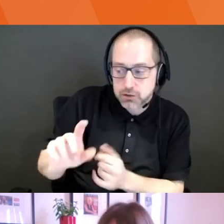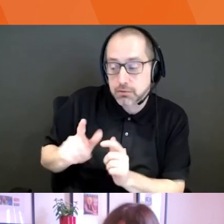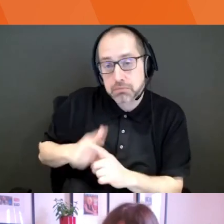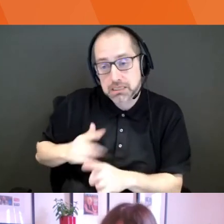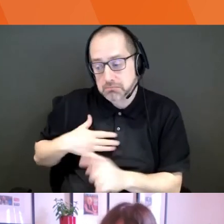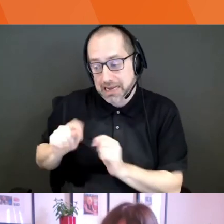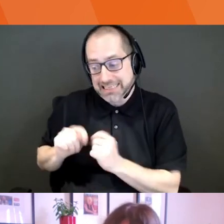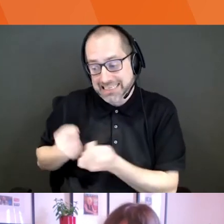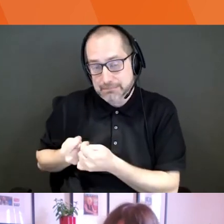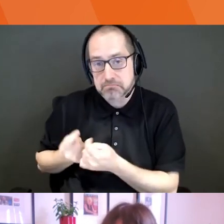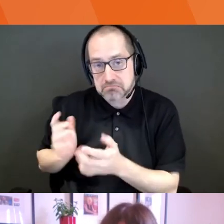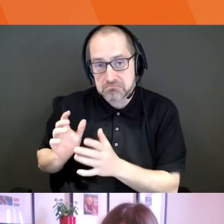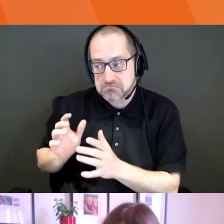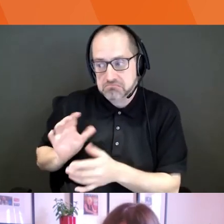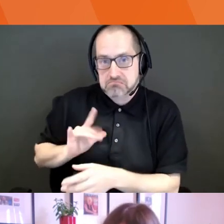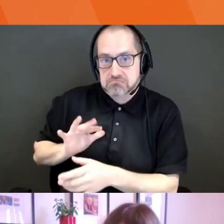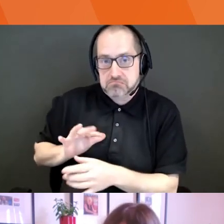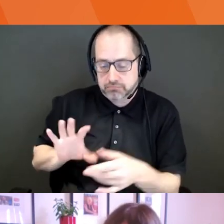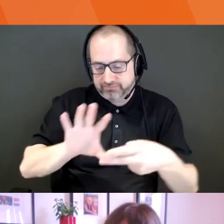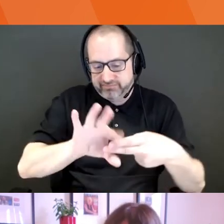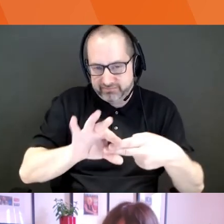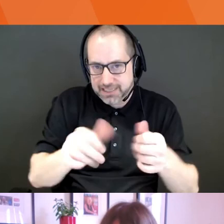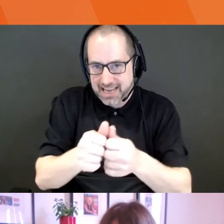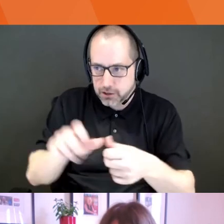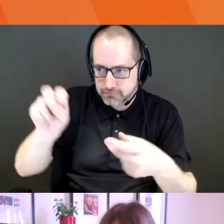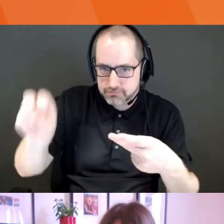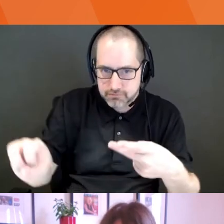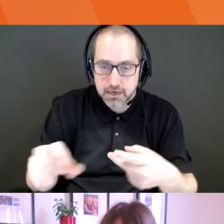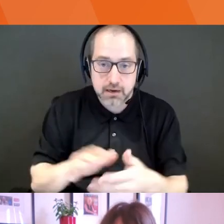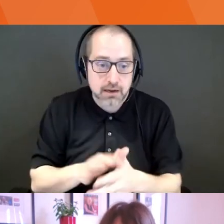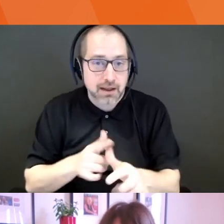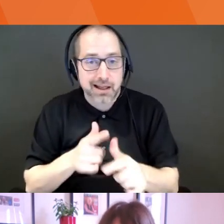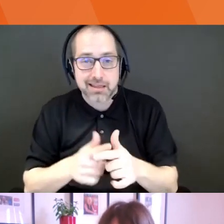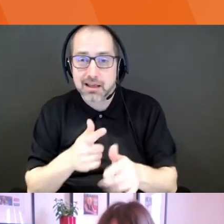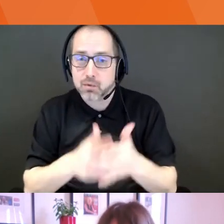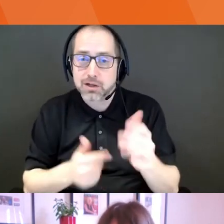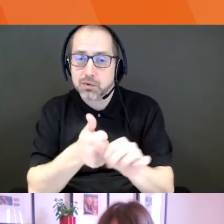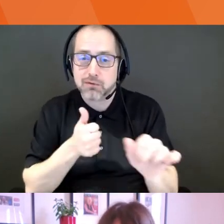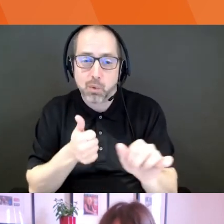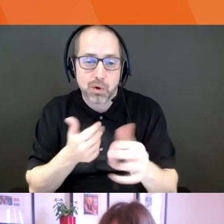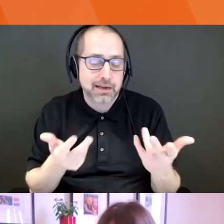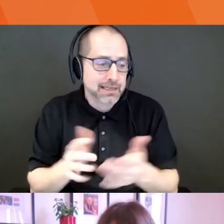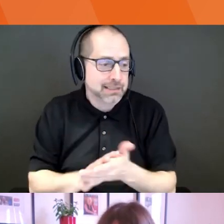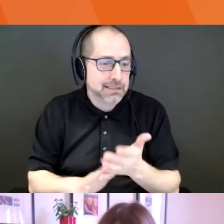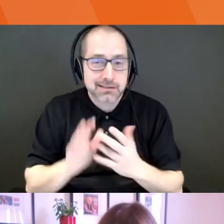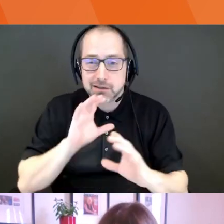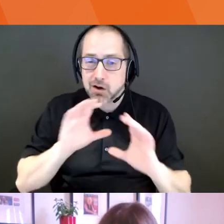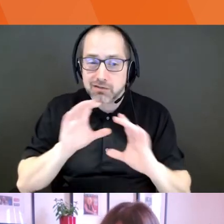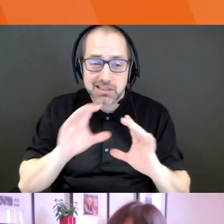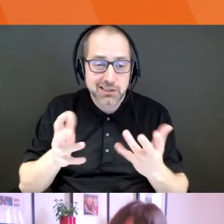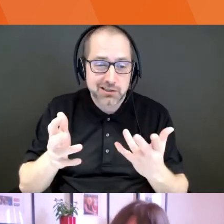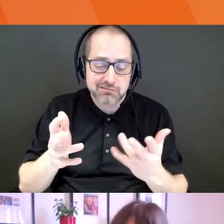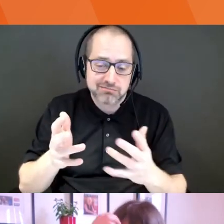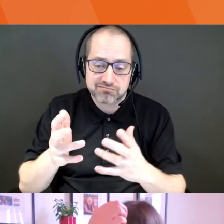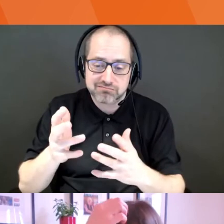Uh, typically, I, you know, I don't like to see competition gone, but that probably is the one that's going to hit the floor. You might be able to tease one or